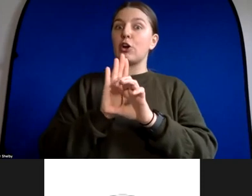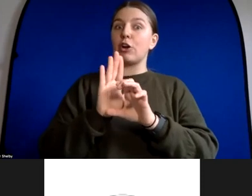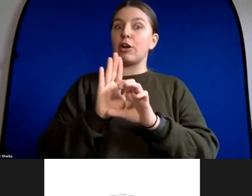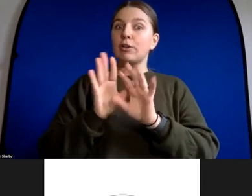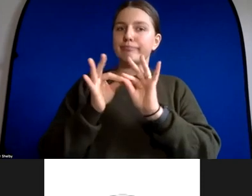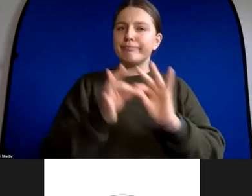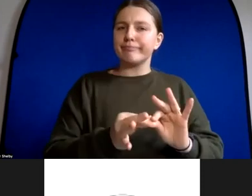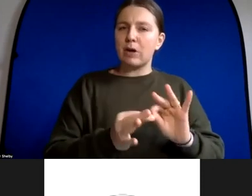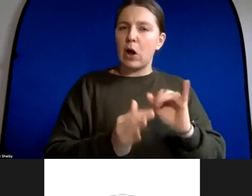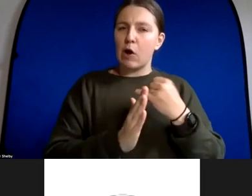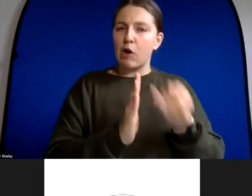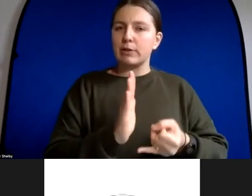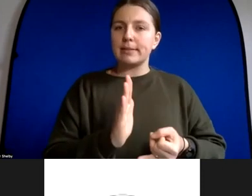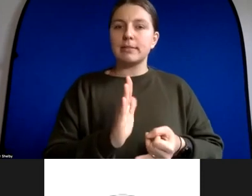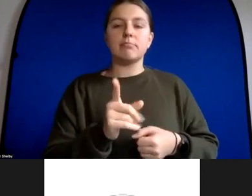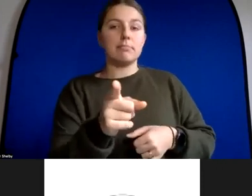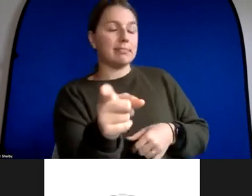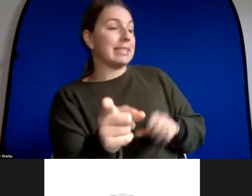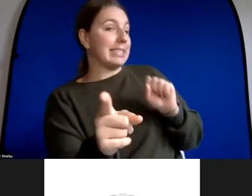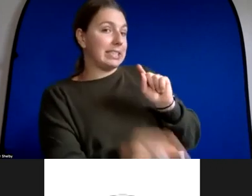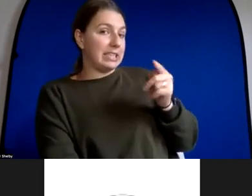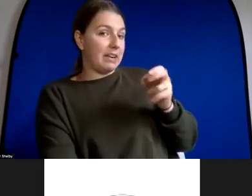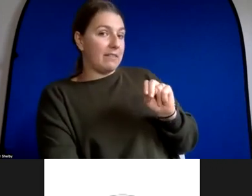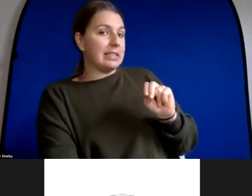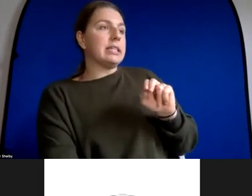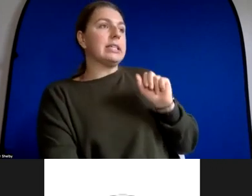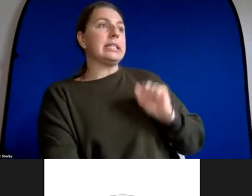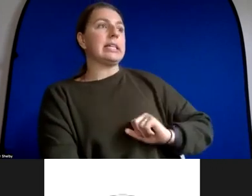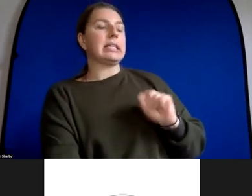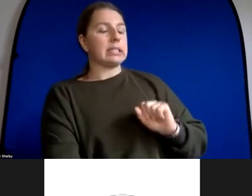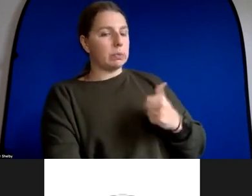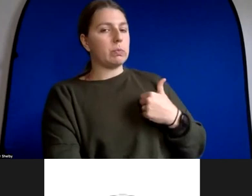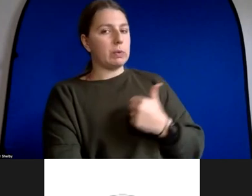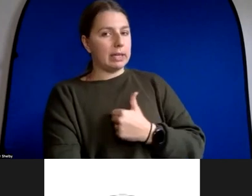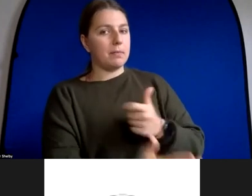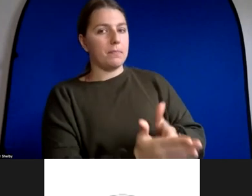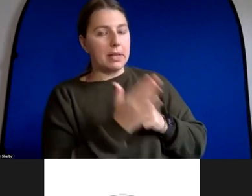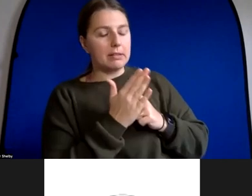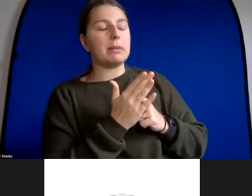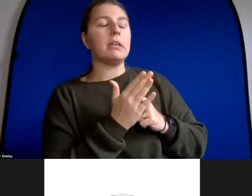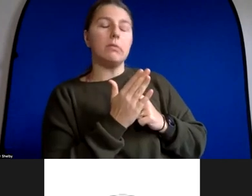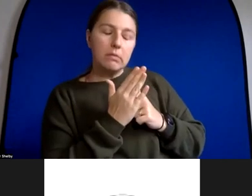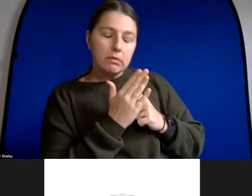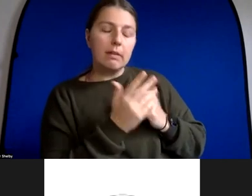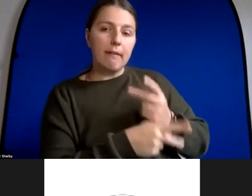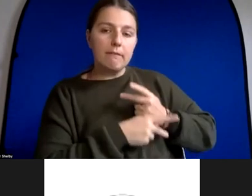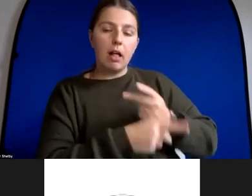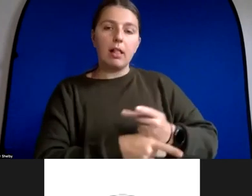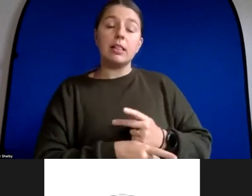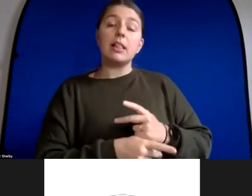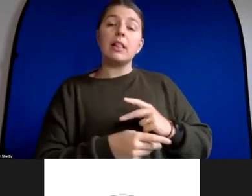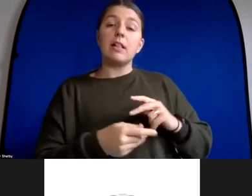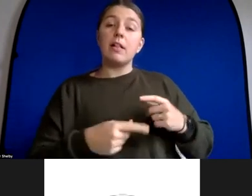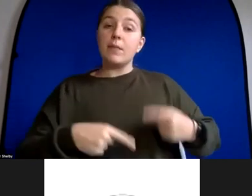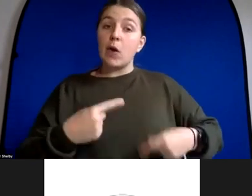about that um so the argument is and that's a good argument um say uh